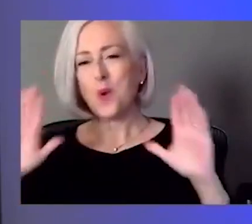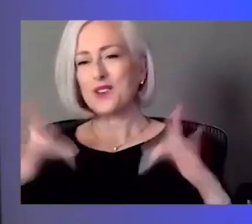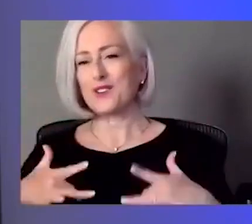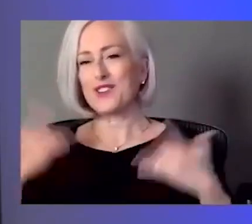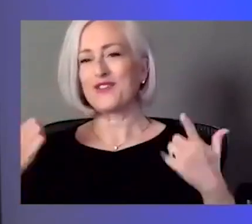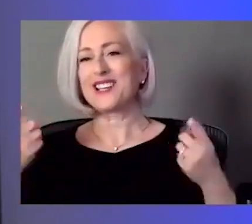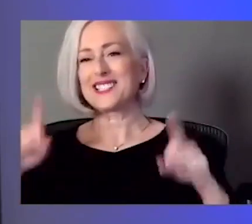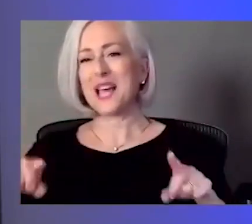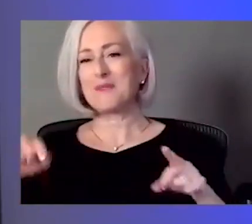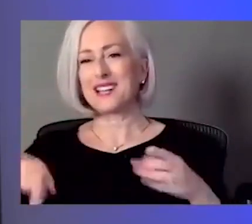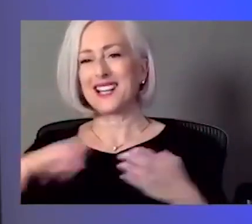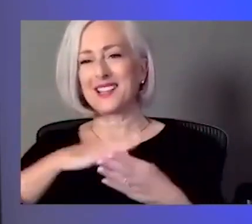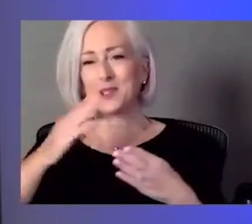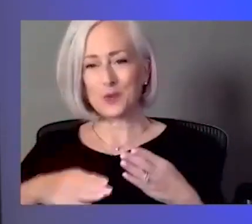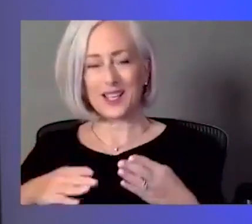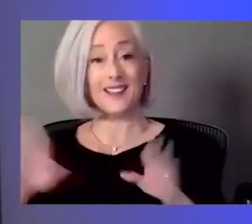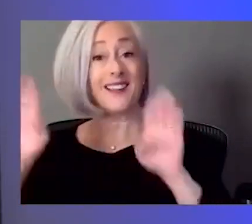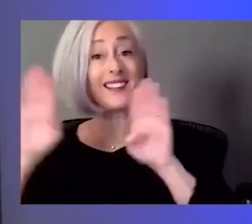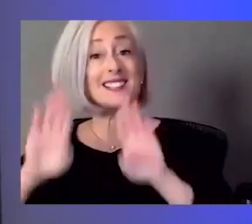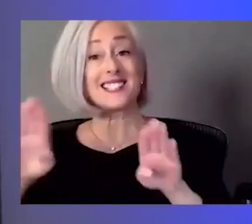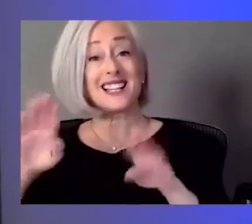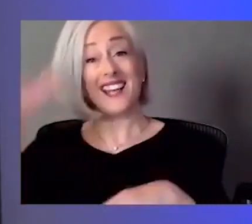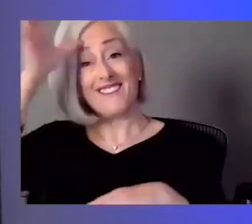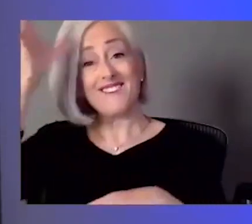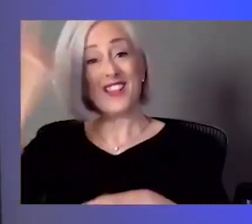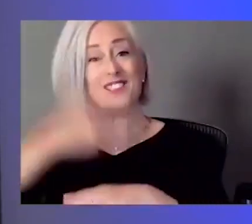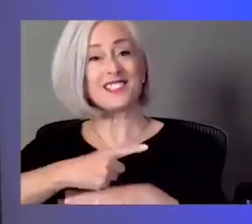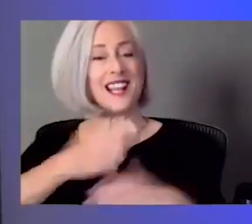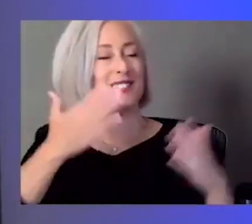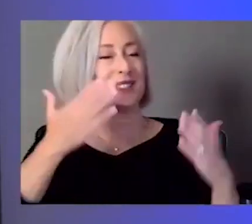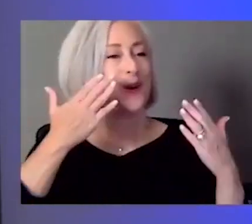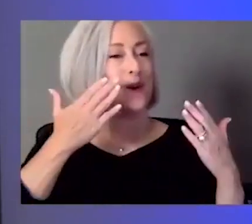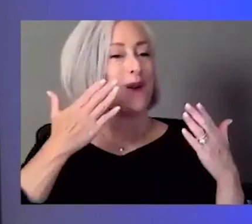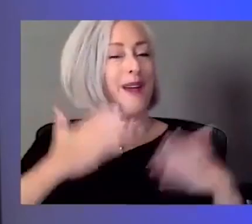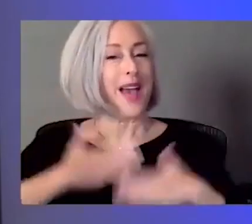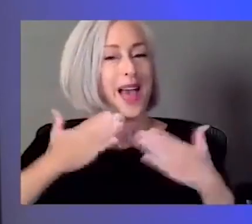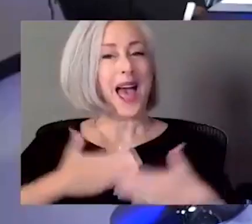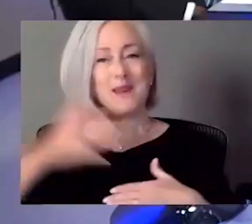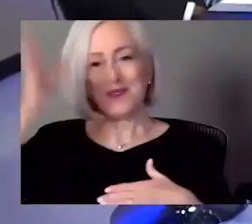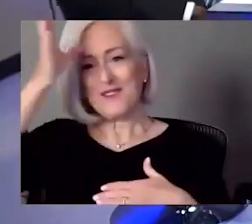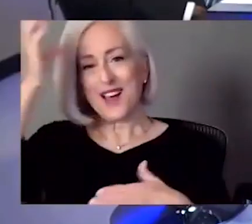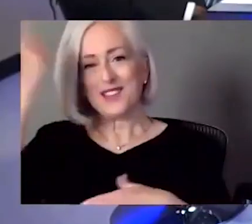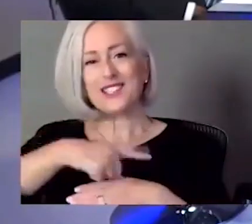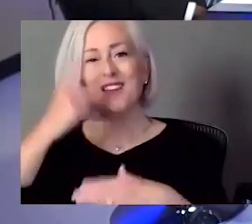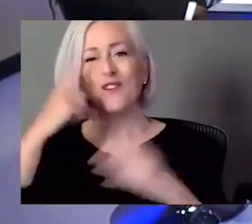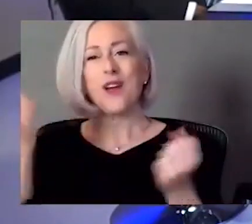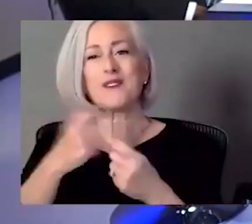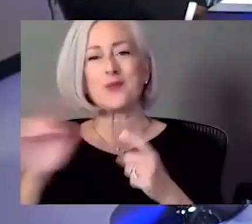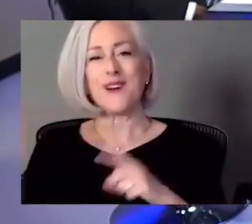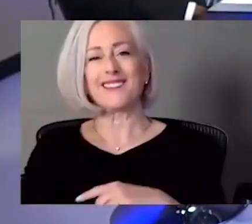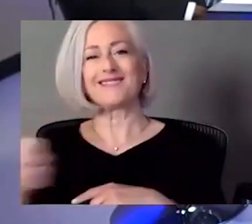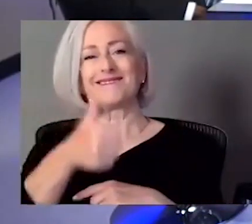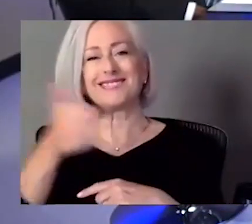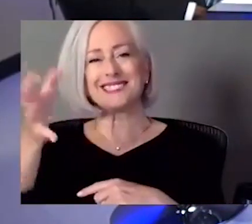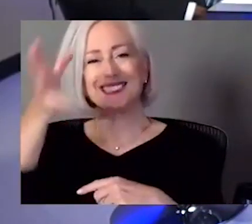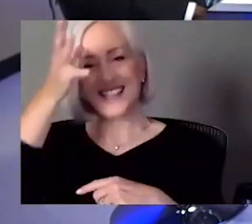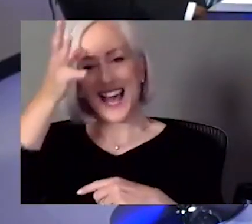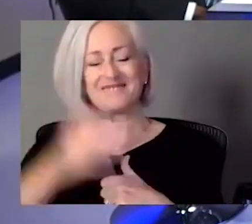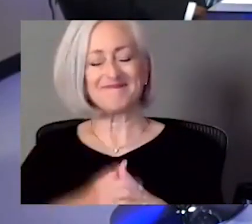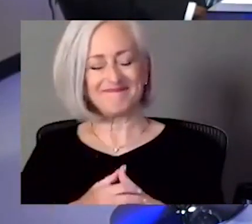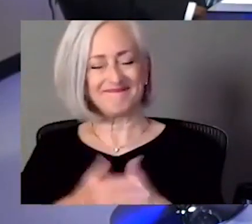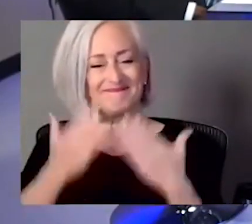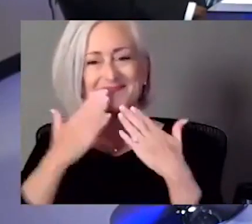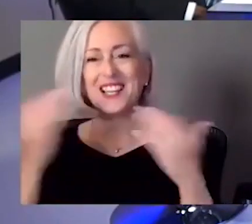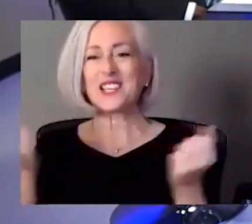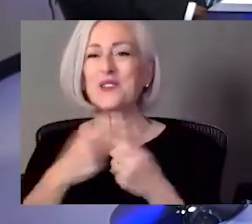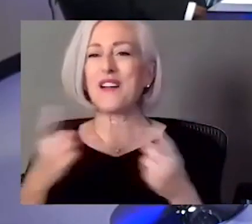Sunday, I know it's also Father's Day. So happy Father's Day to all the dads out there. Yeah. Well, thank you, everybody. Please go